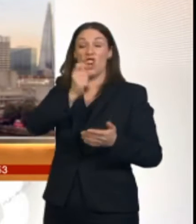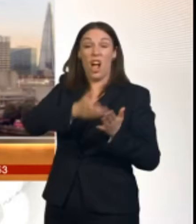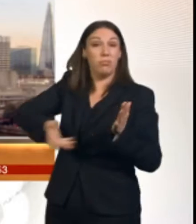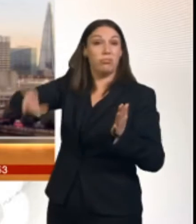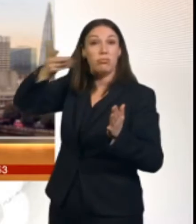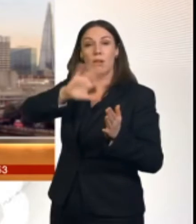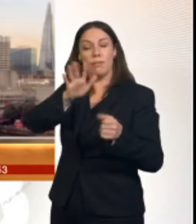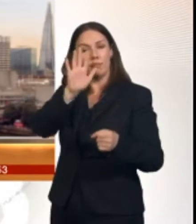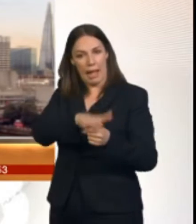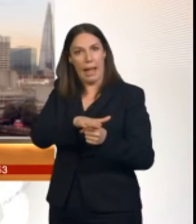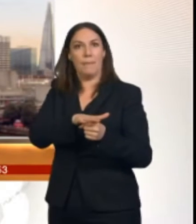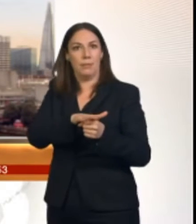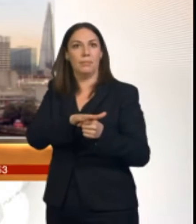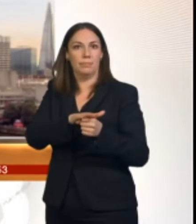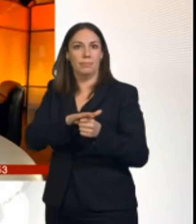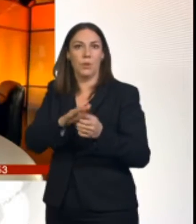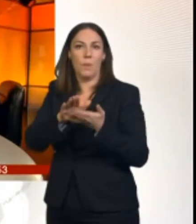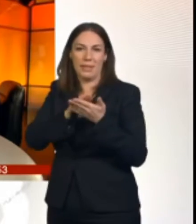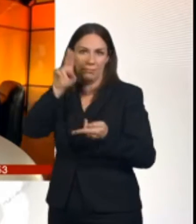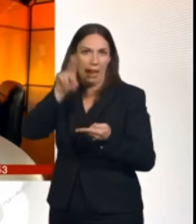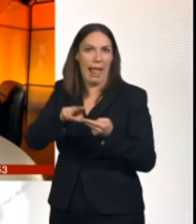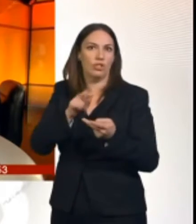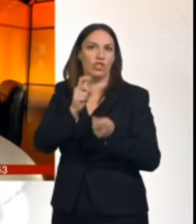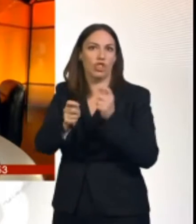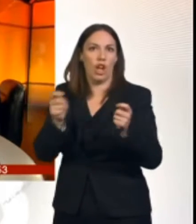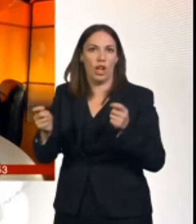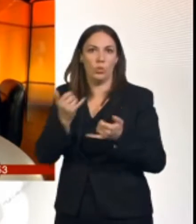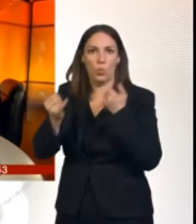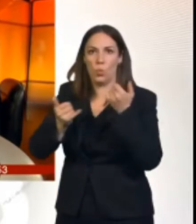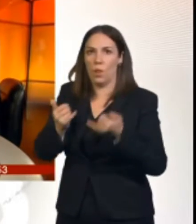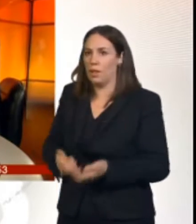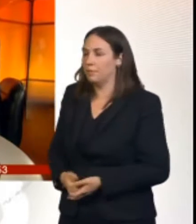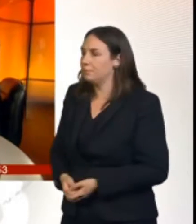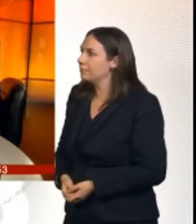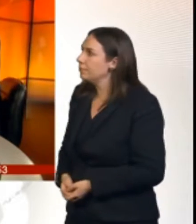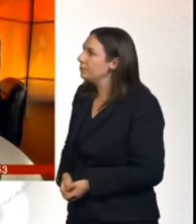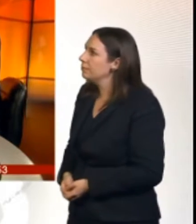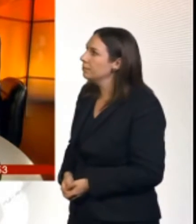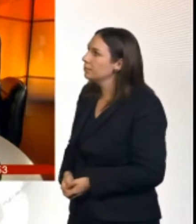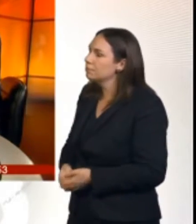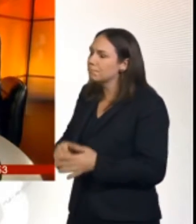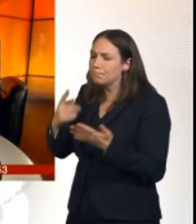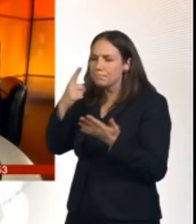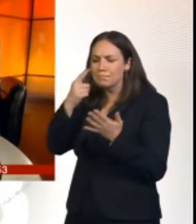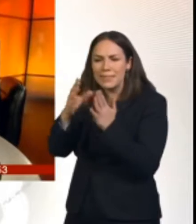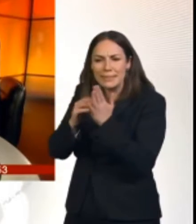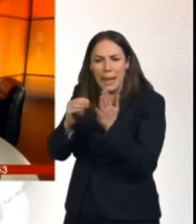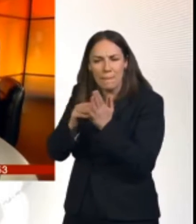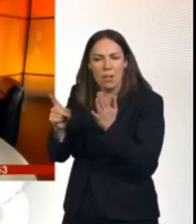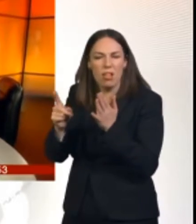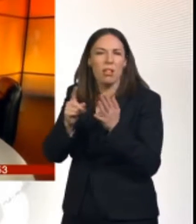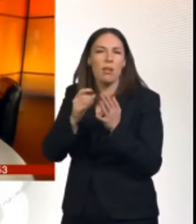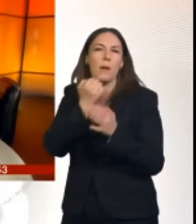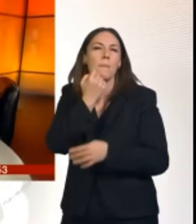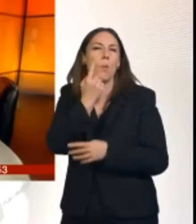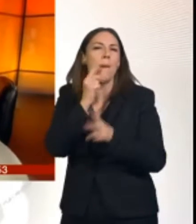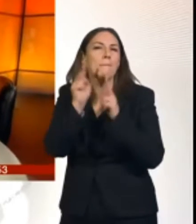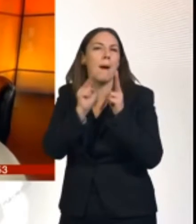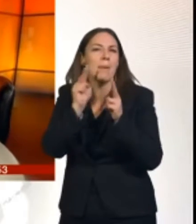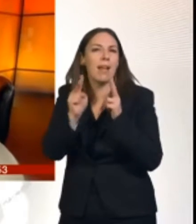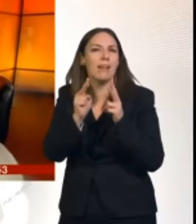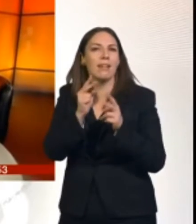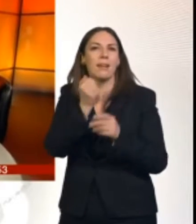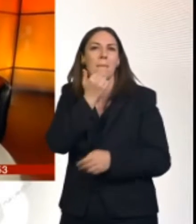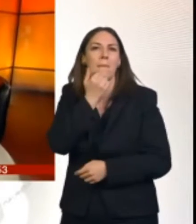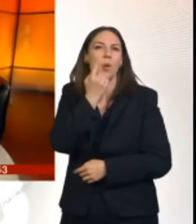reduce the cost of these calls. And 118118, to use your example, the most popular service, is synonymous